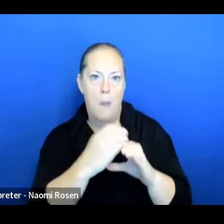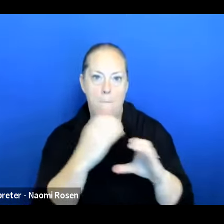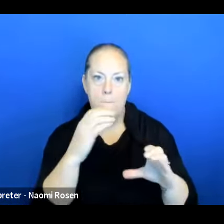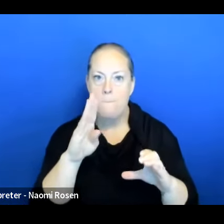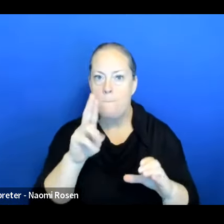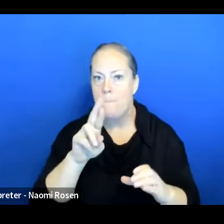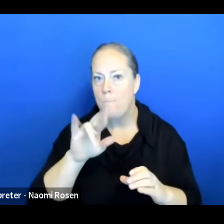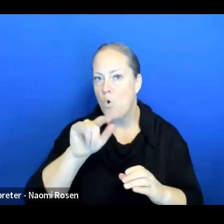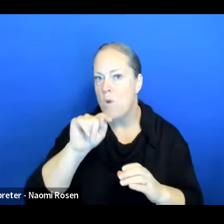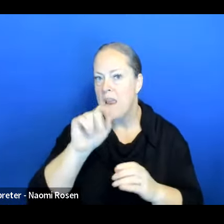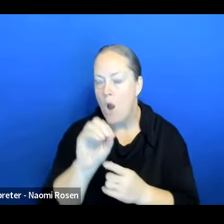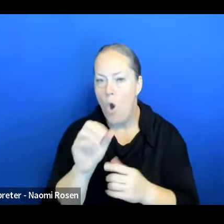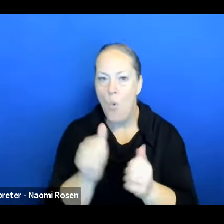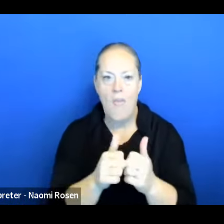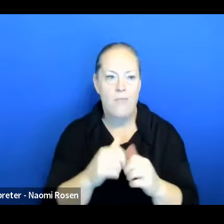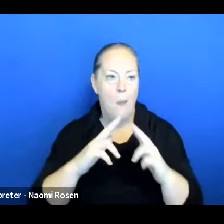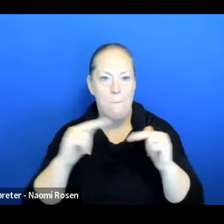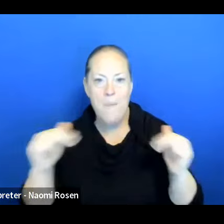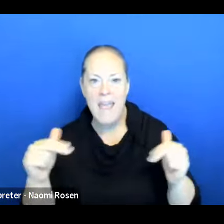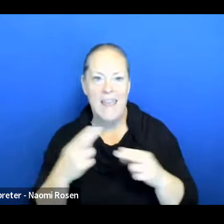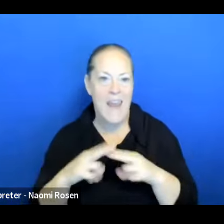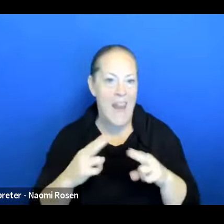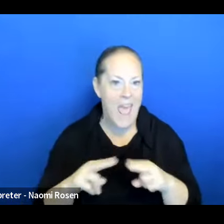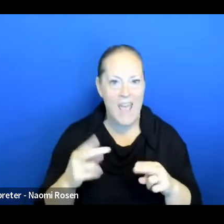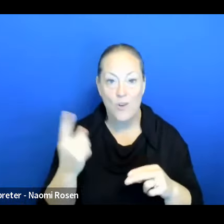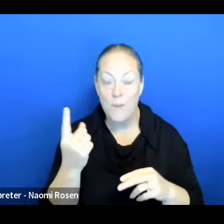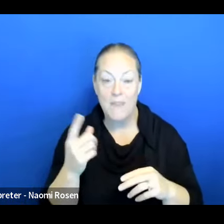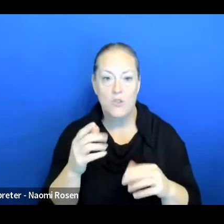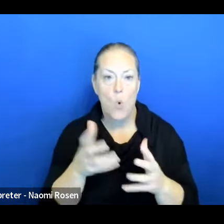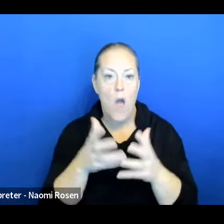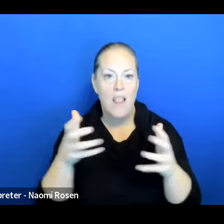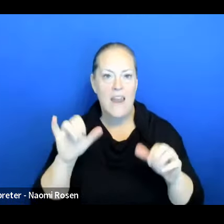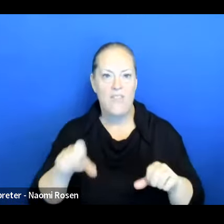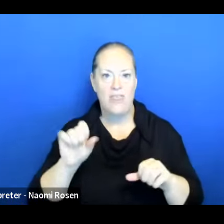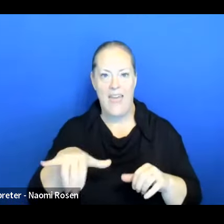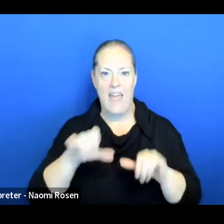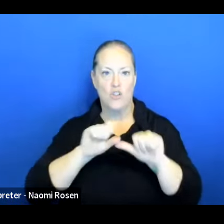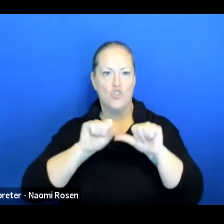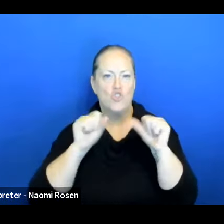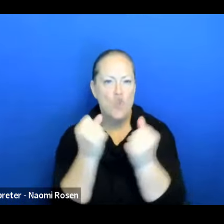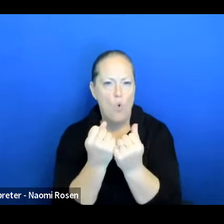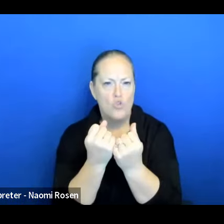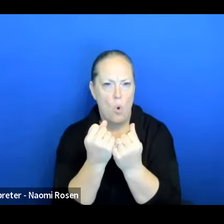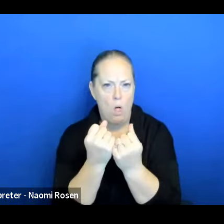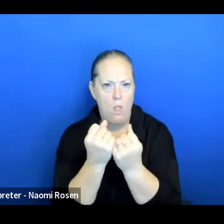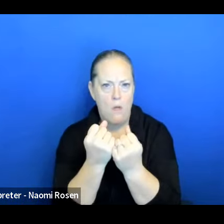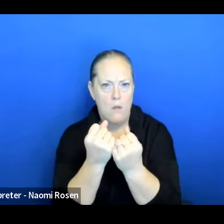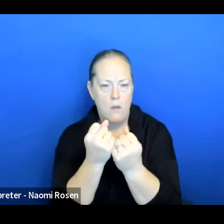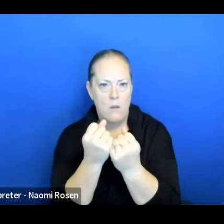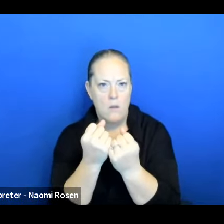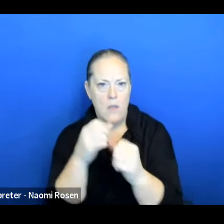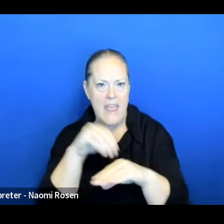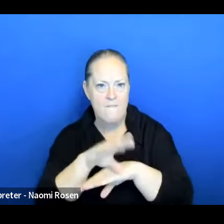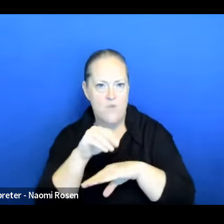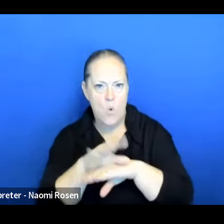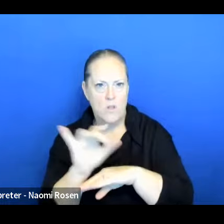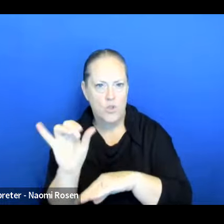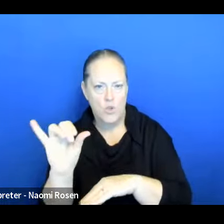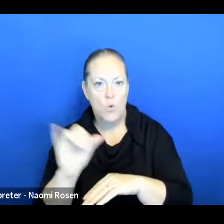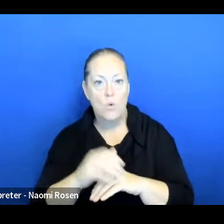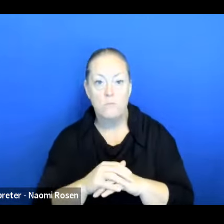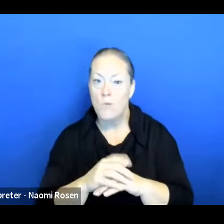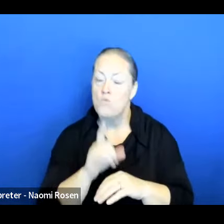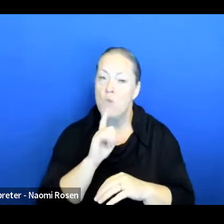bacon and egg. Uh, and so it's a lot of the social, you know, the social aspect as well. So it was a, it was a very